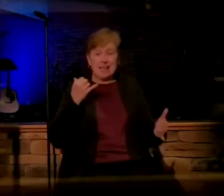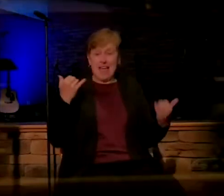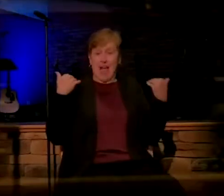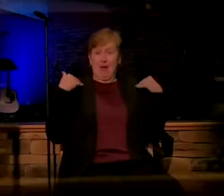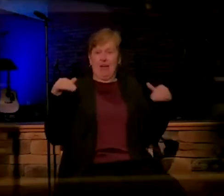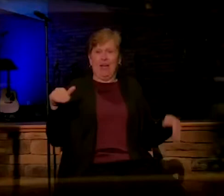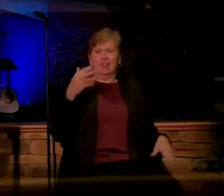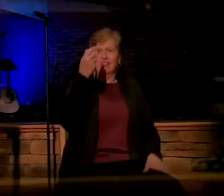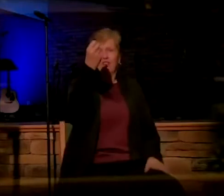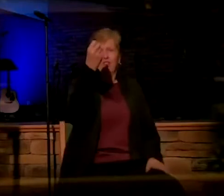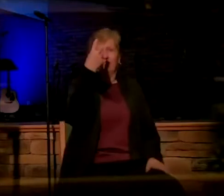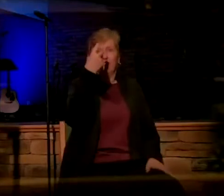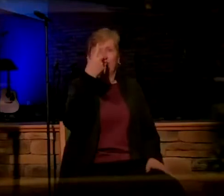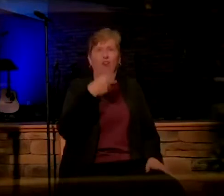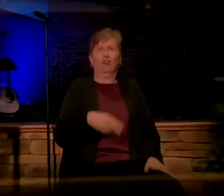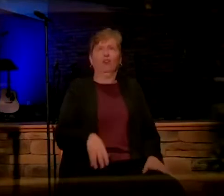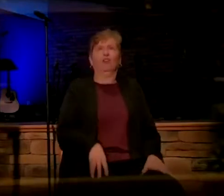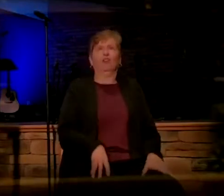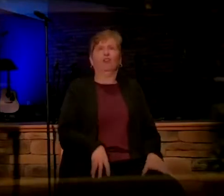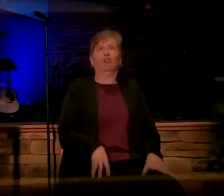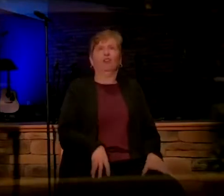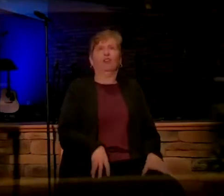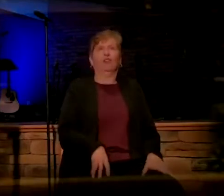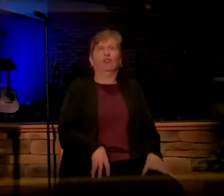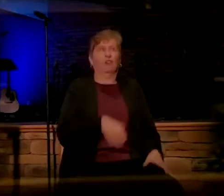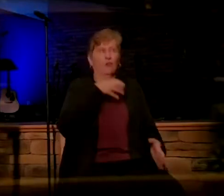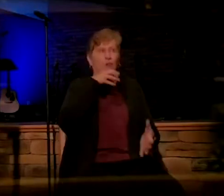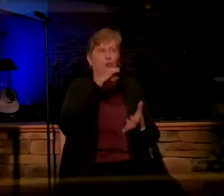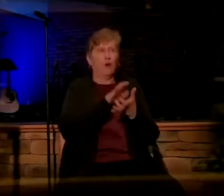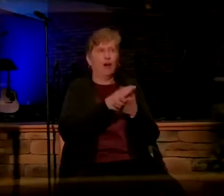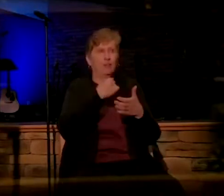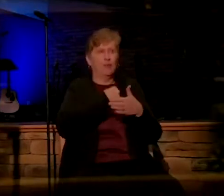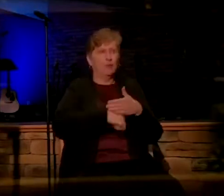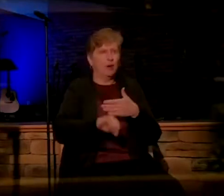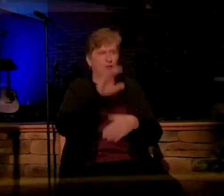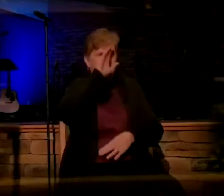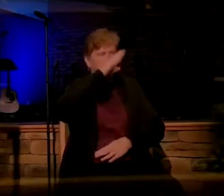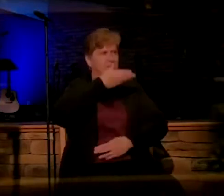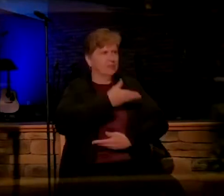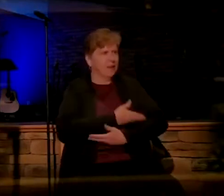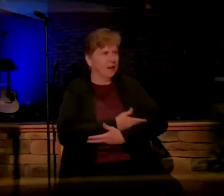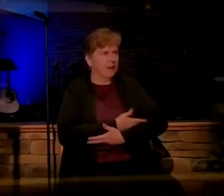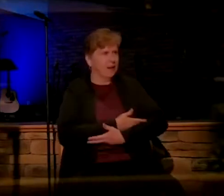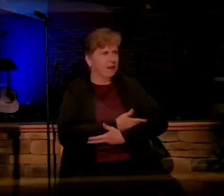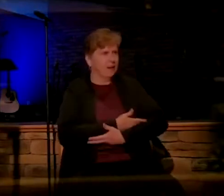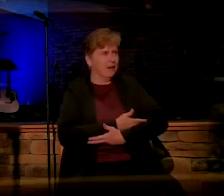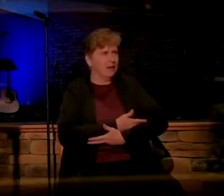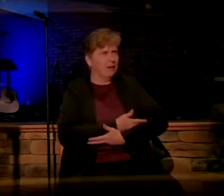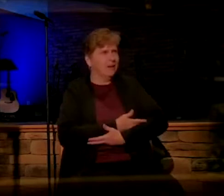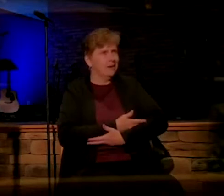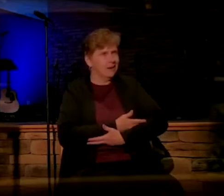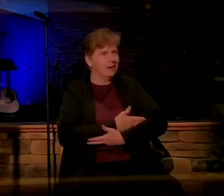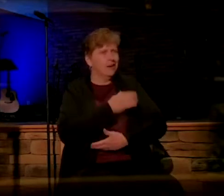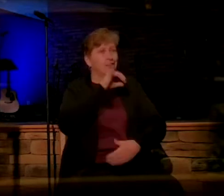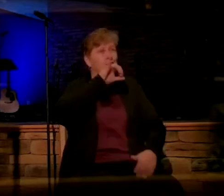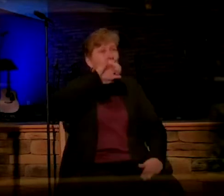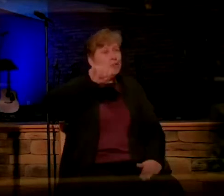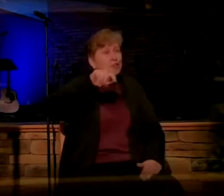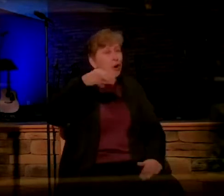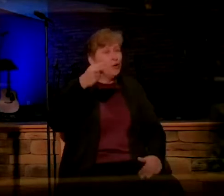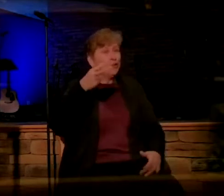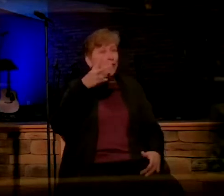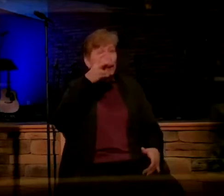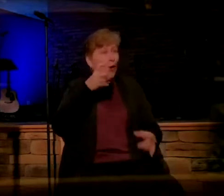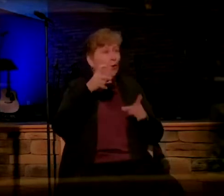tells you that your wife is going to give birth to a son. So, when Joseph heard those words